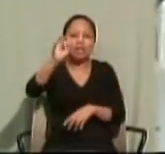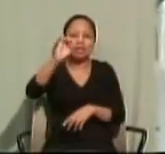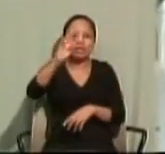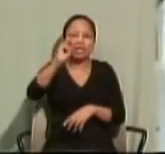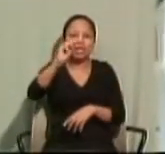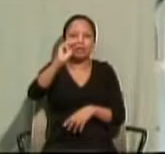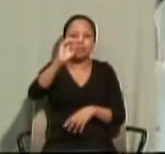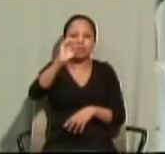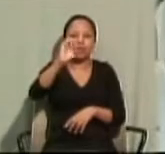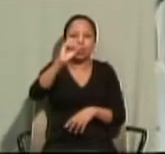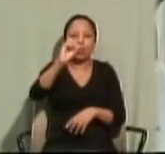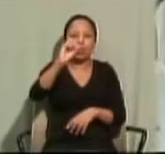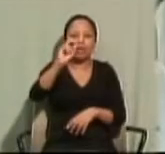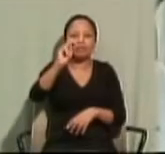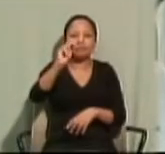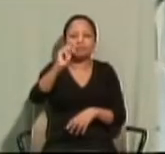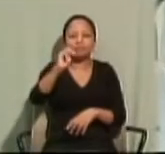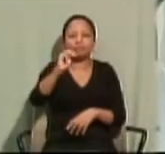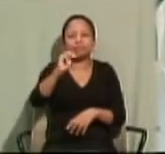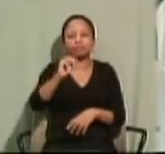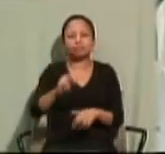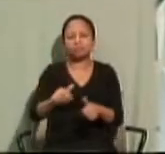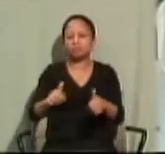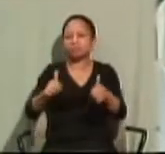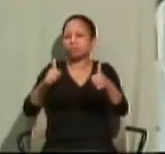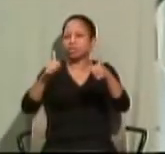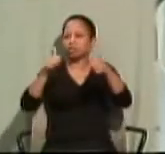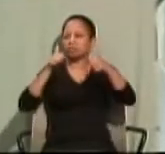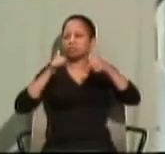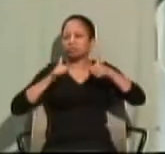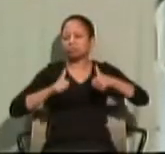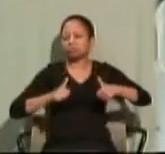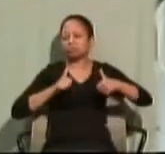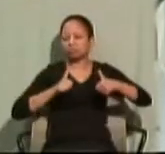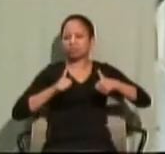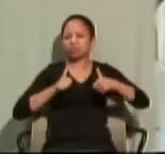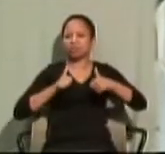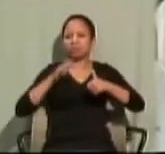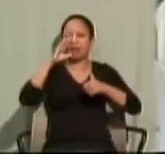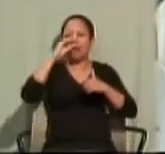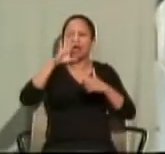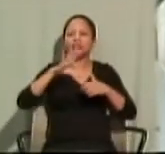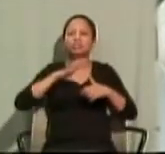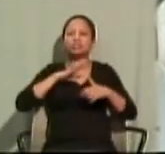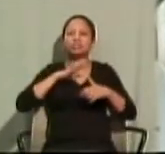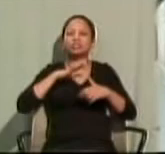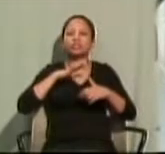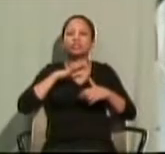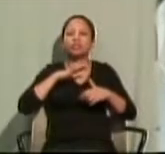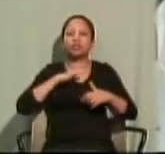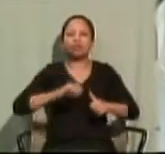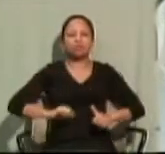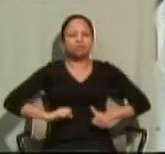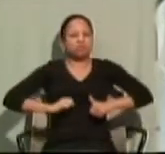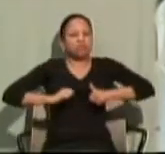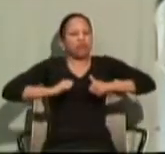upright and devout man and led by the Holy Spirit upright,